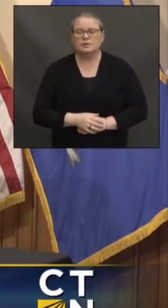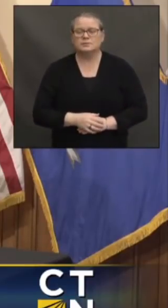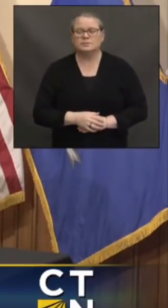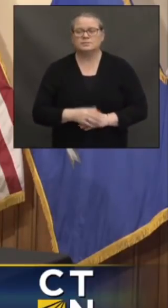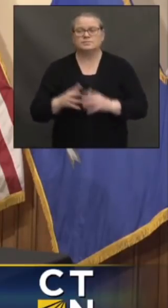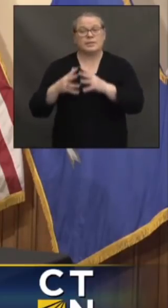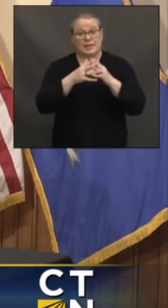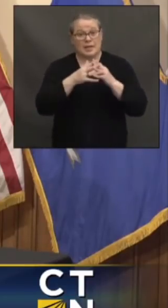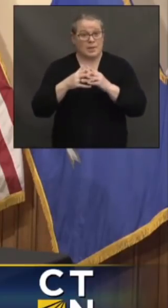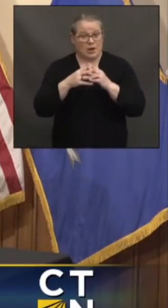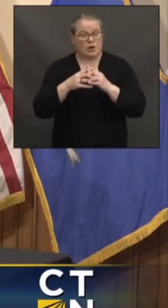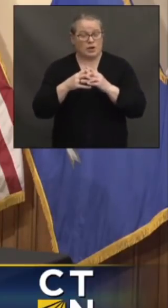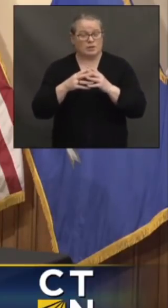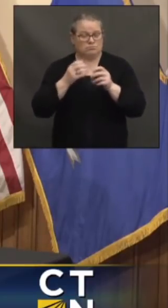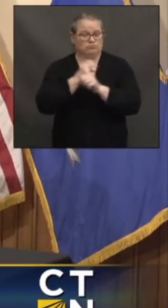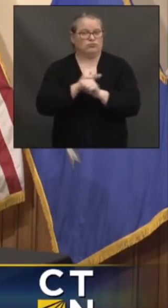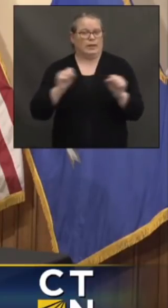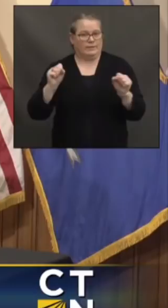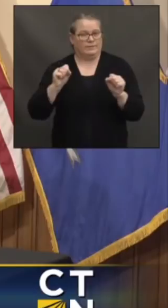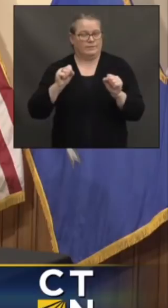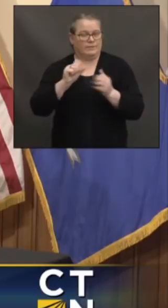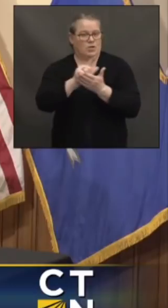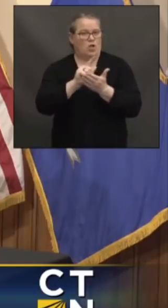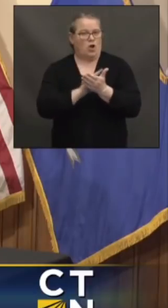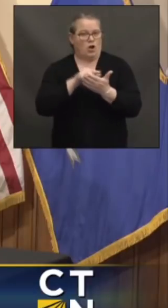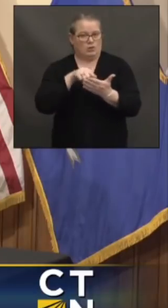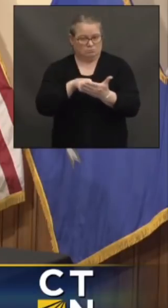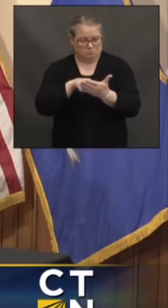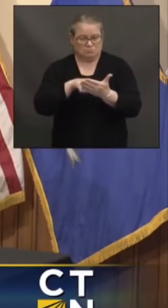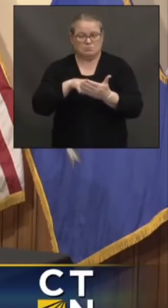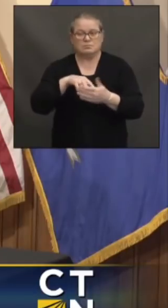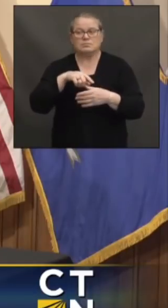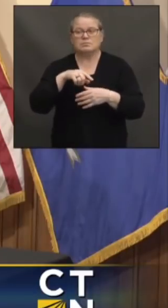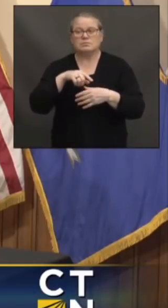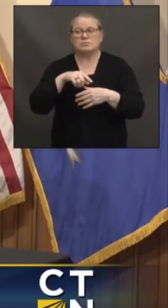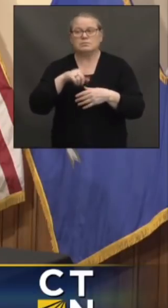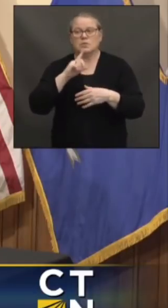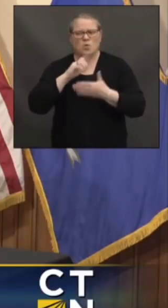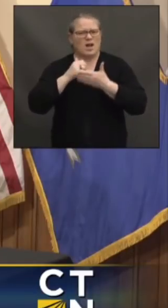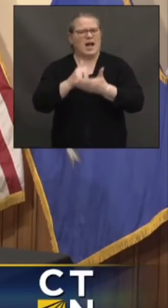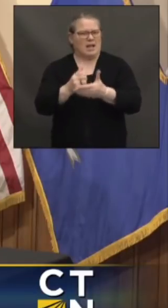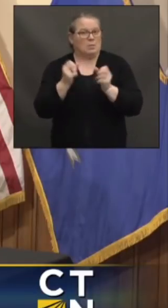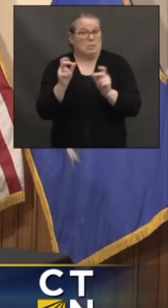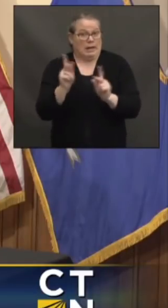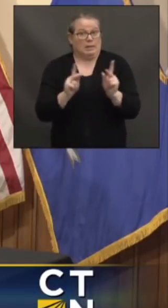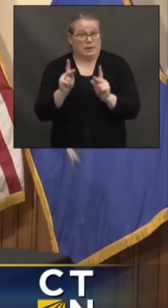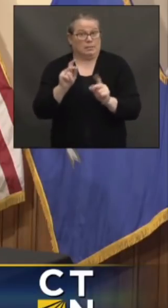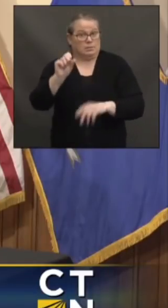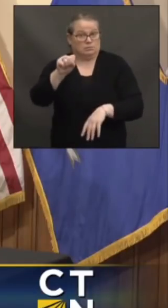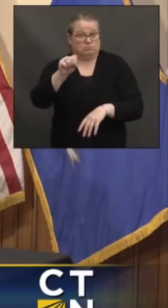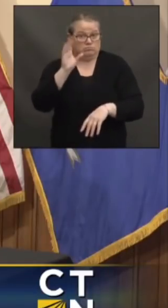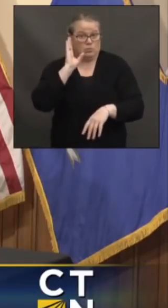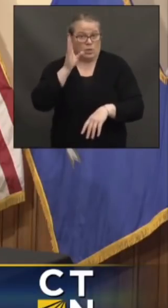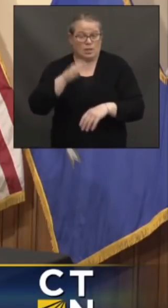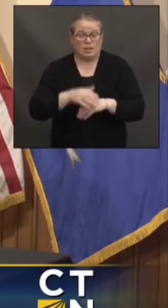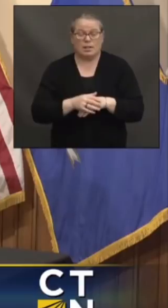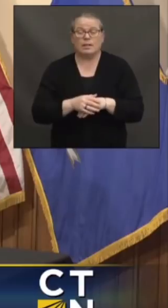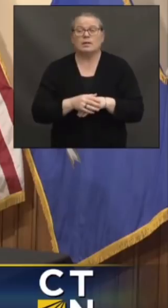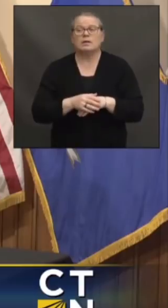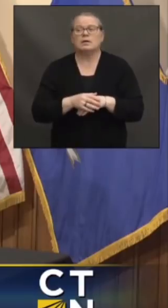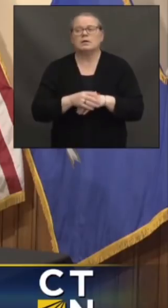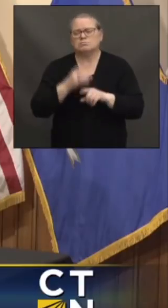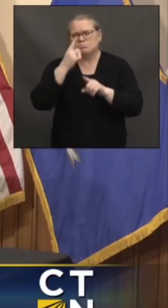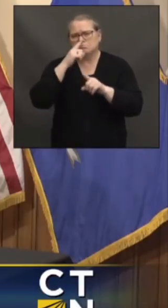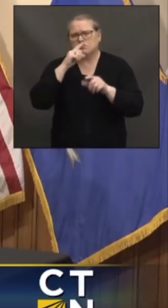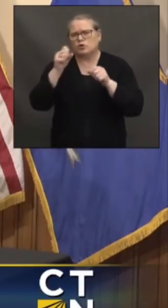obviously, and a lot of people that can be helped by this. Can you sort of prioritize, and also with respect to the